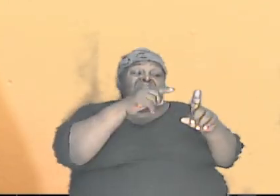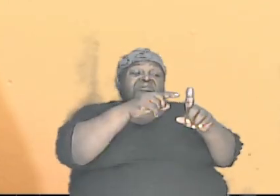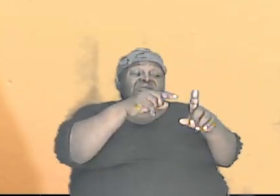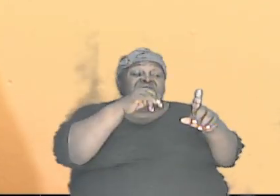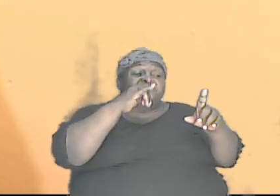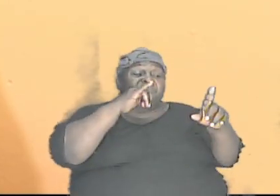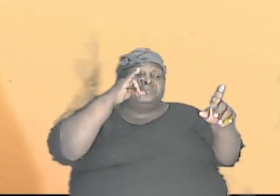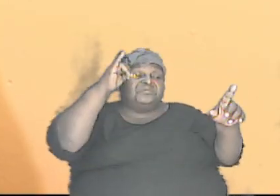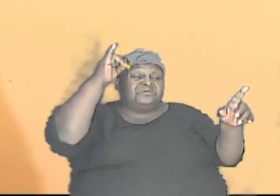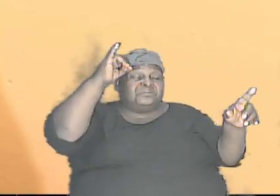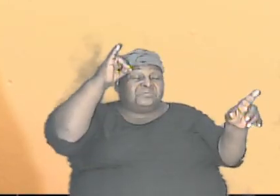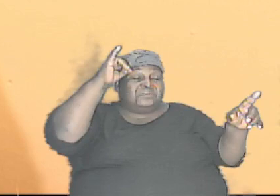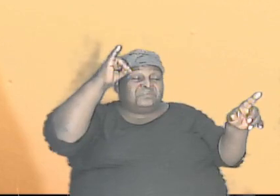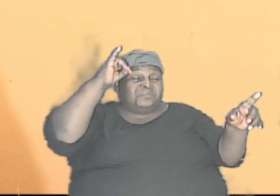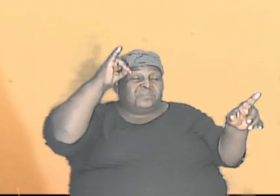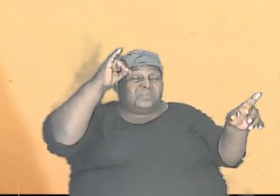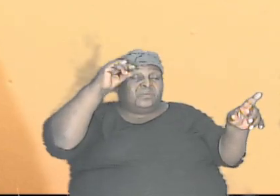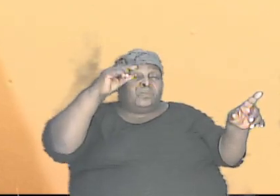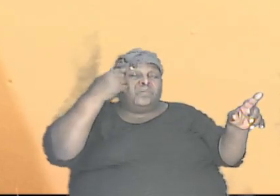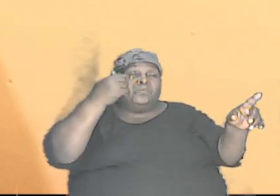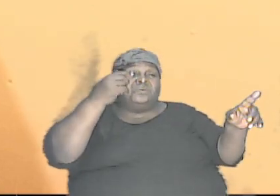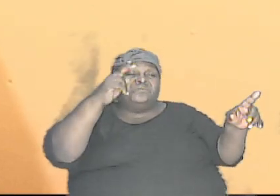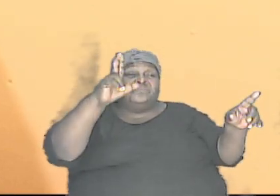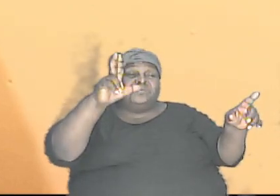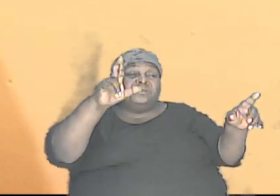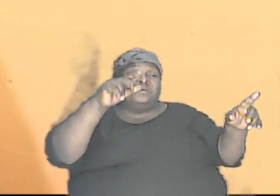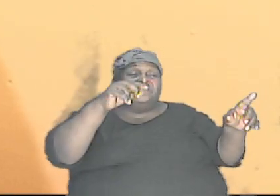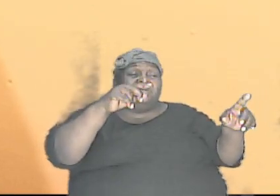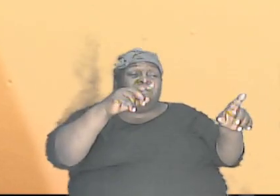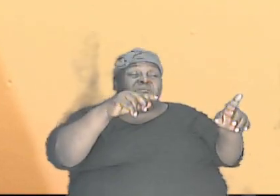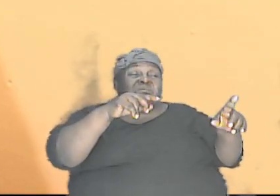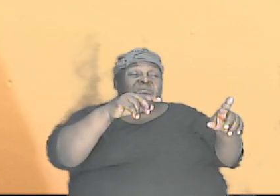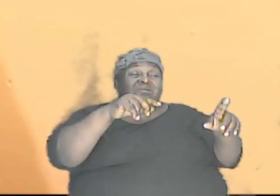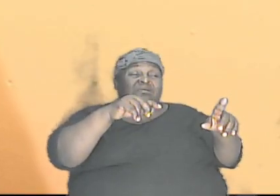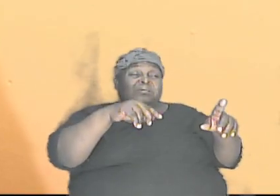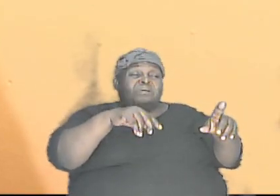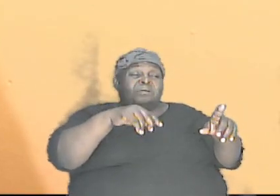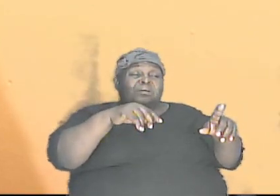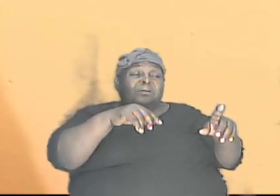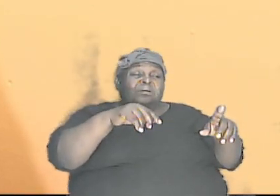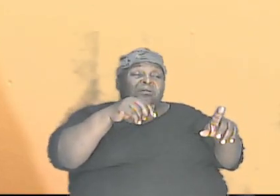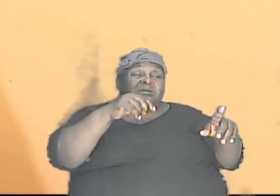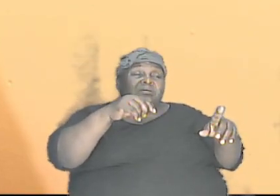only three of them were dark skinned.